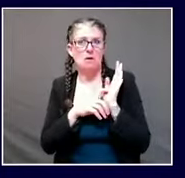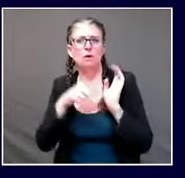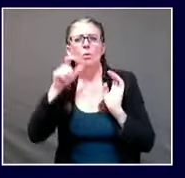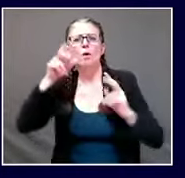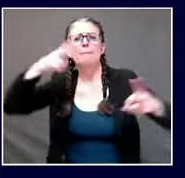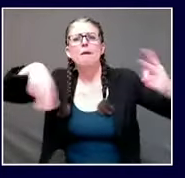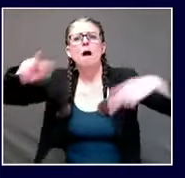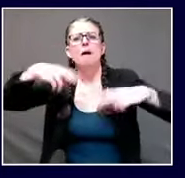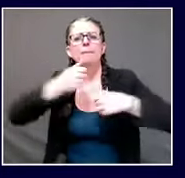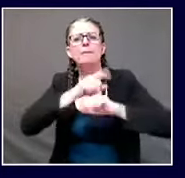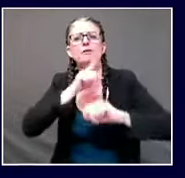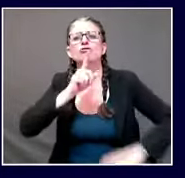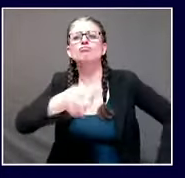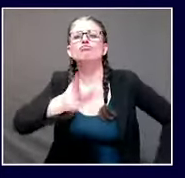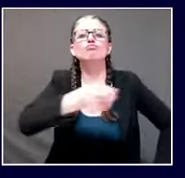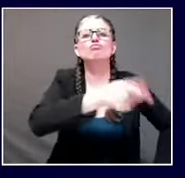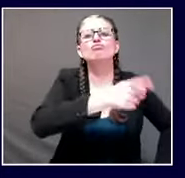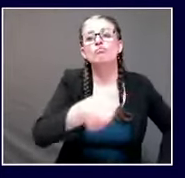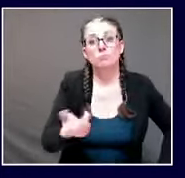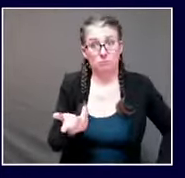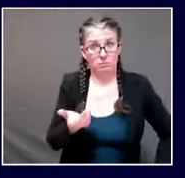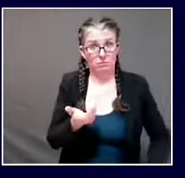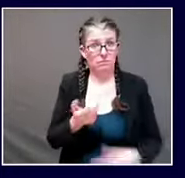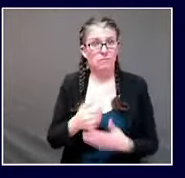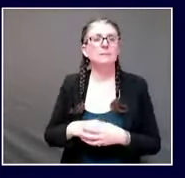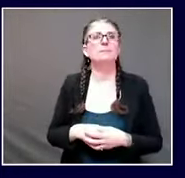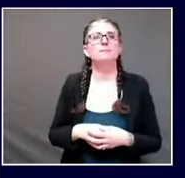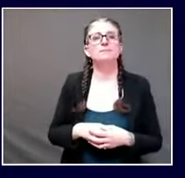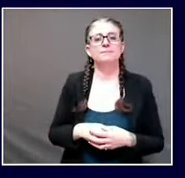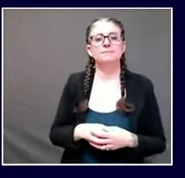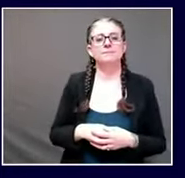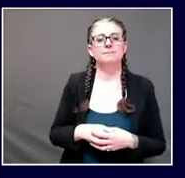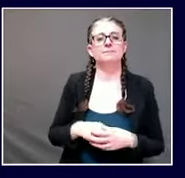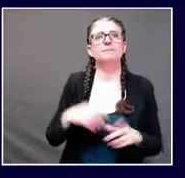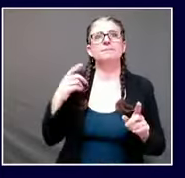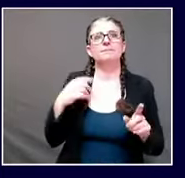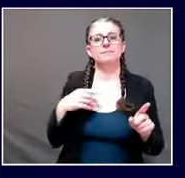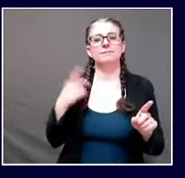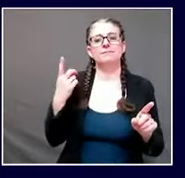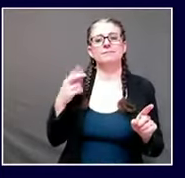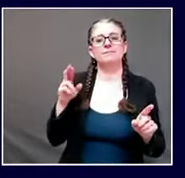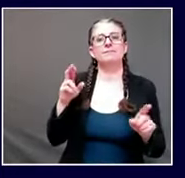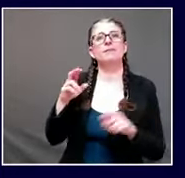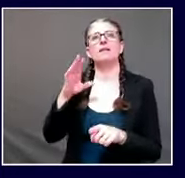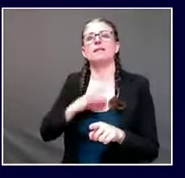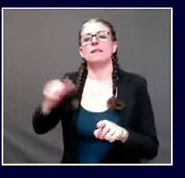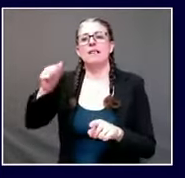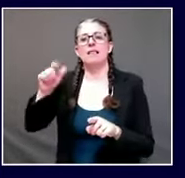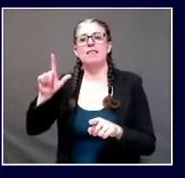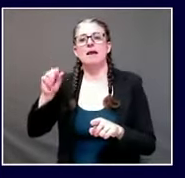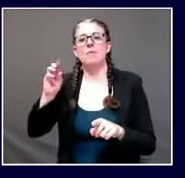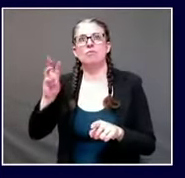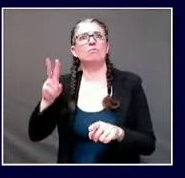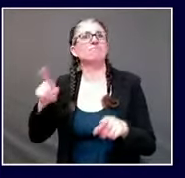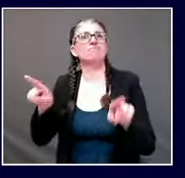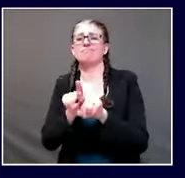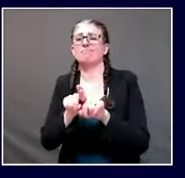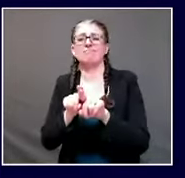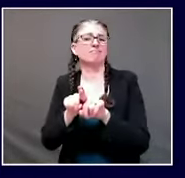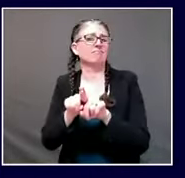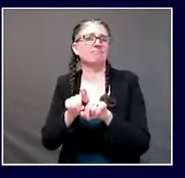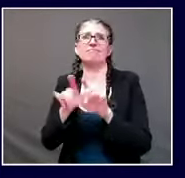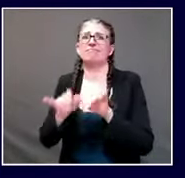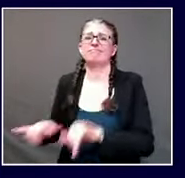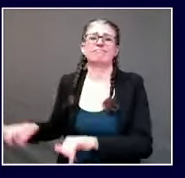so like other establishments uh there is a requirement that you post on the door uh